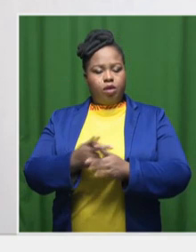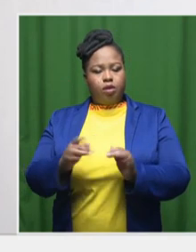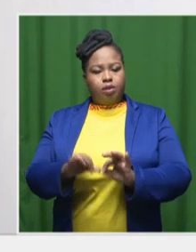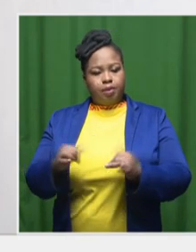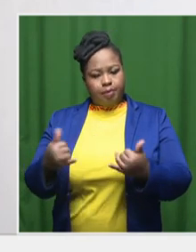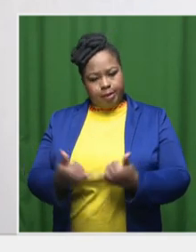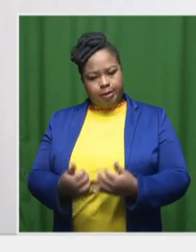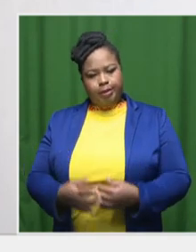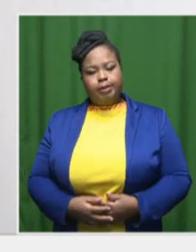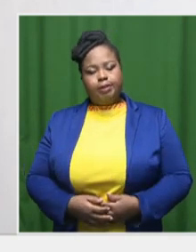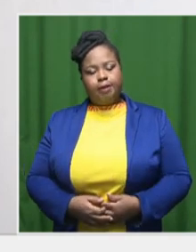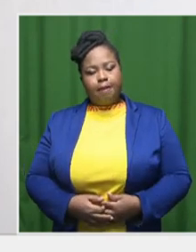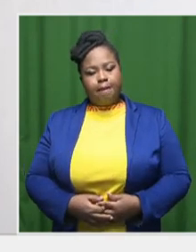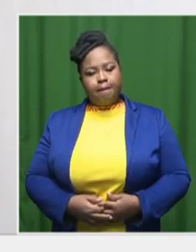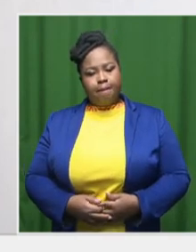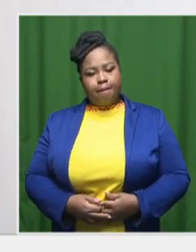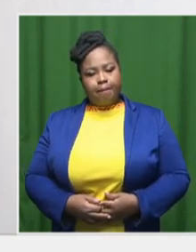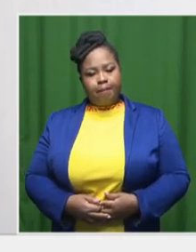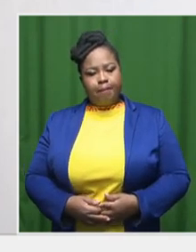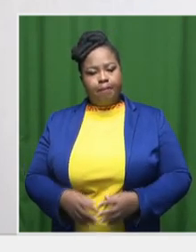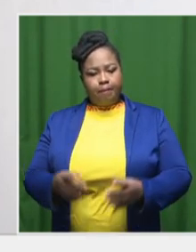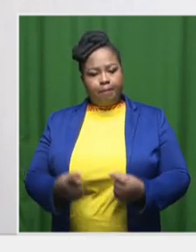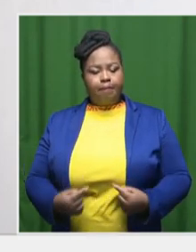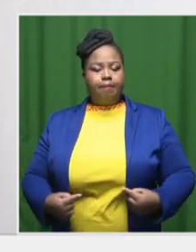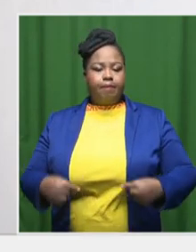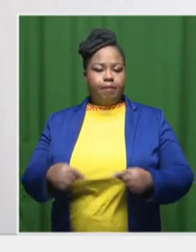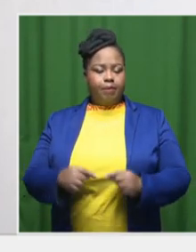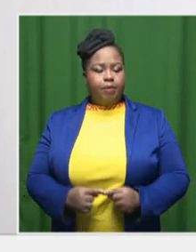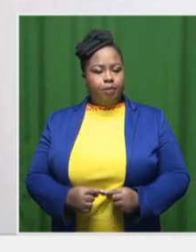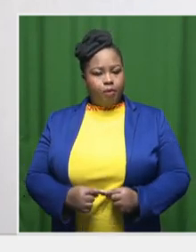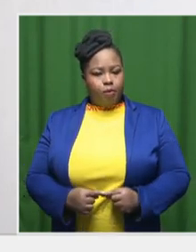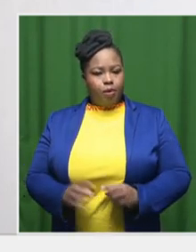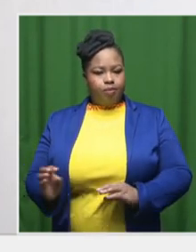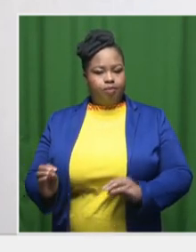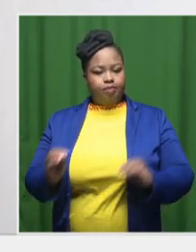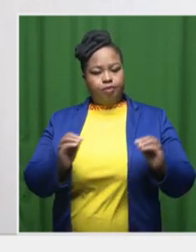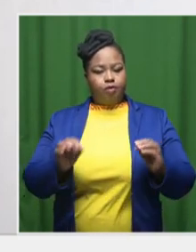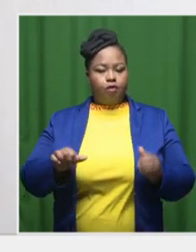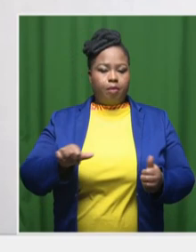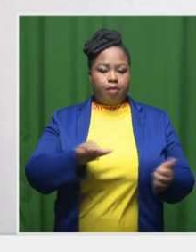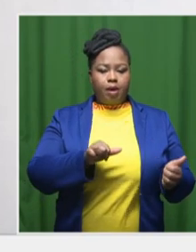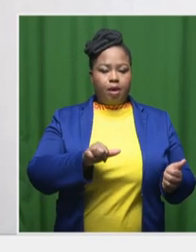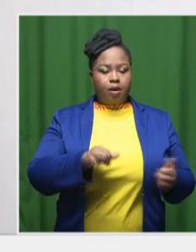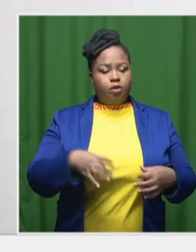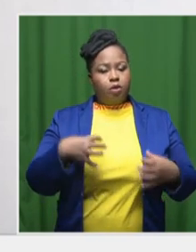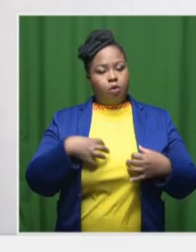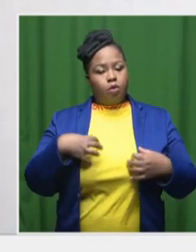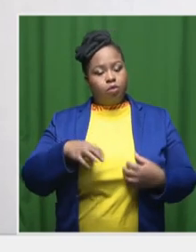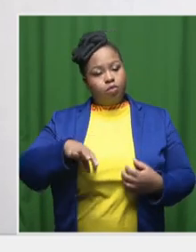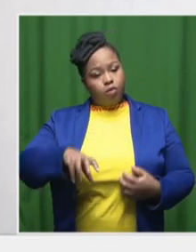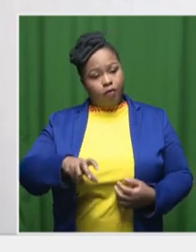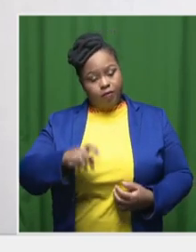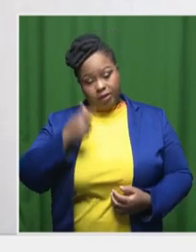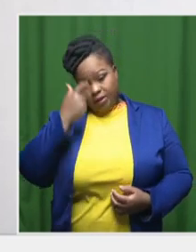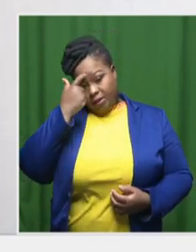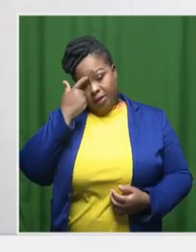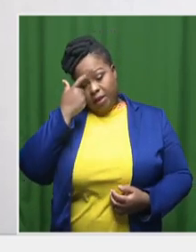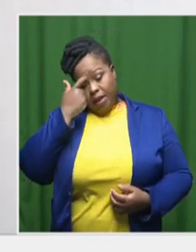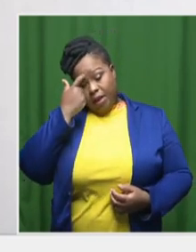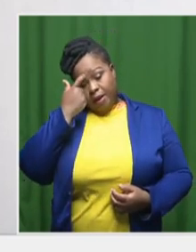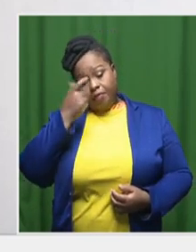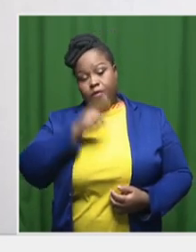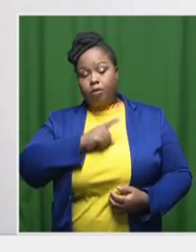and we took a leap to relocate back to our own province just to kind of,